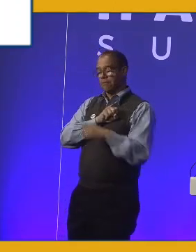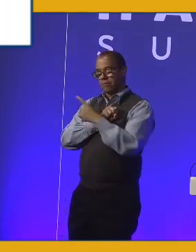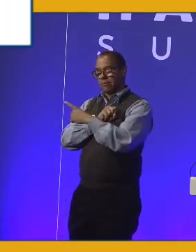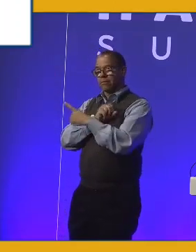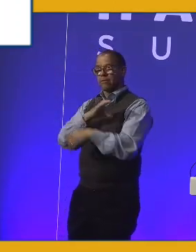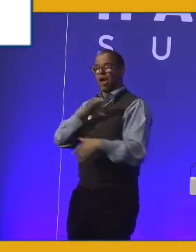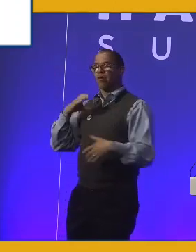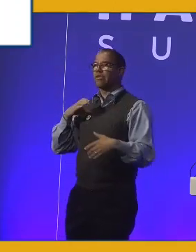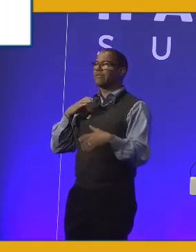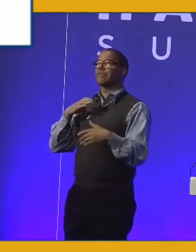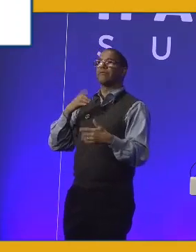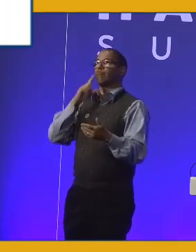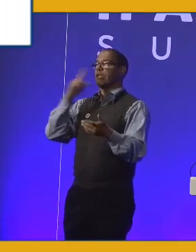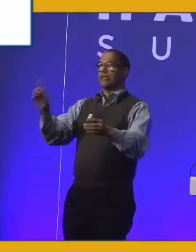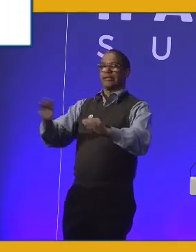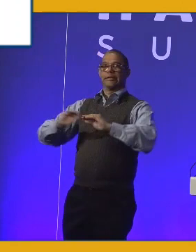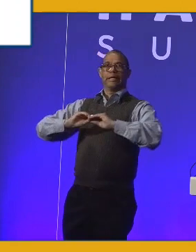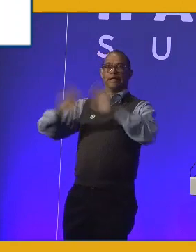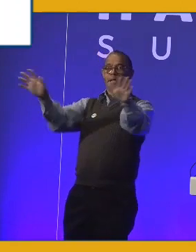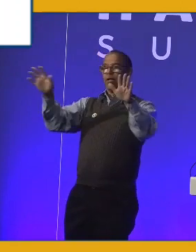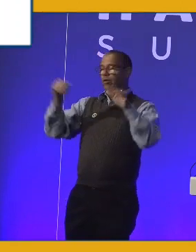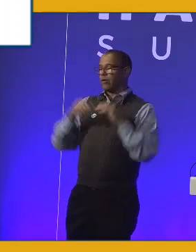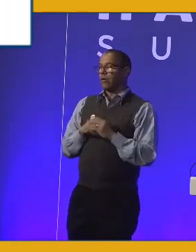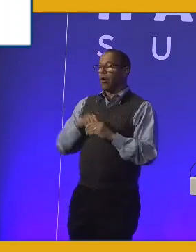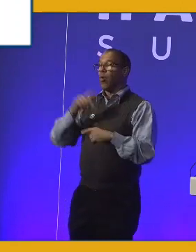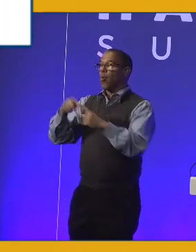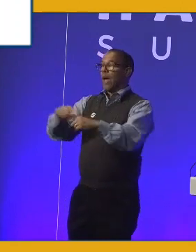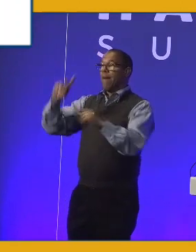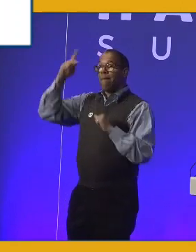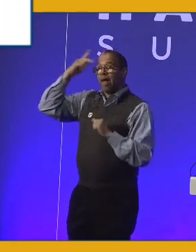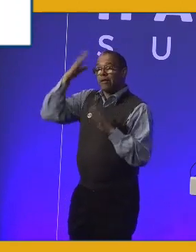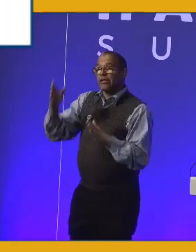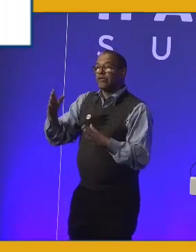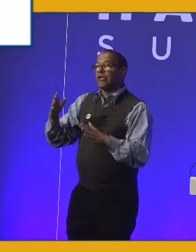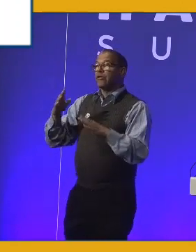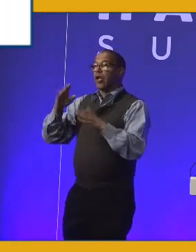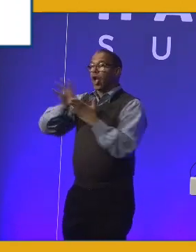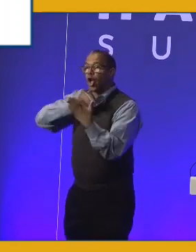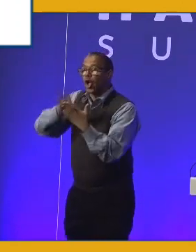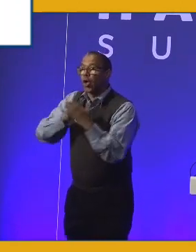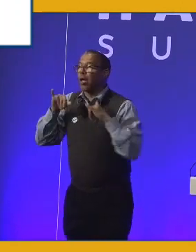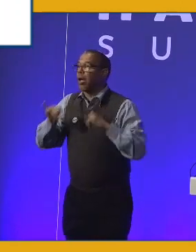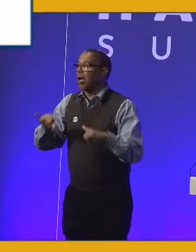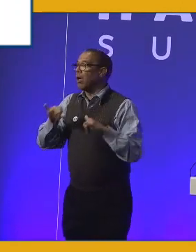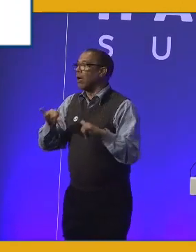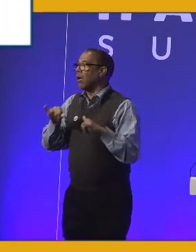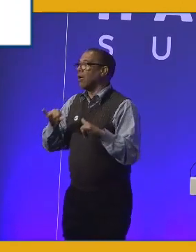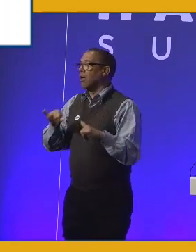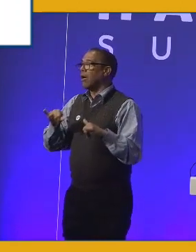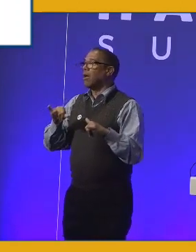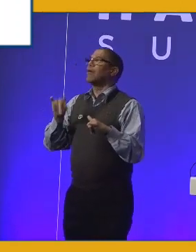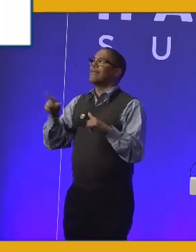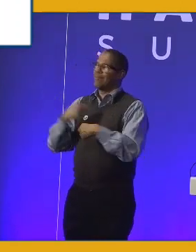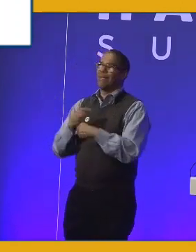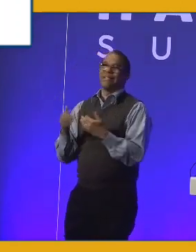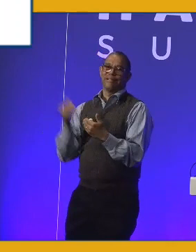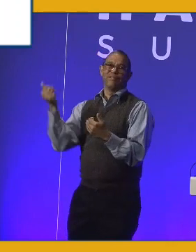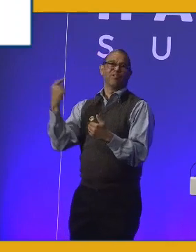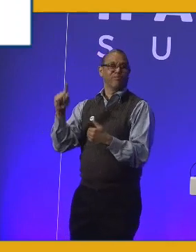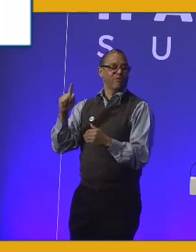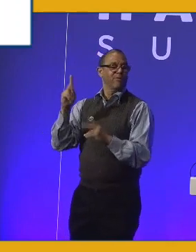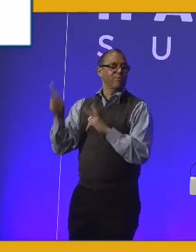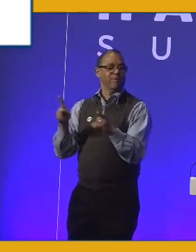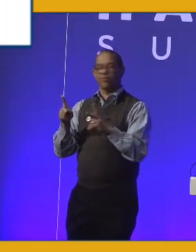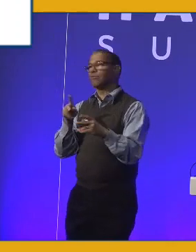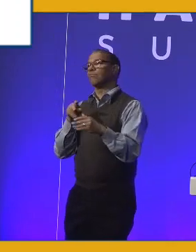and clear. You know, there wasn't awareness. But when politicians were enlightened to what was possible, it was kind of clear, let's make it easier. Let's make sure that knowledge